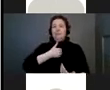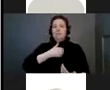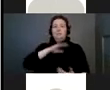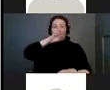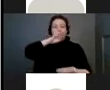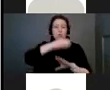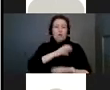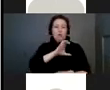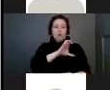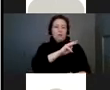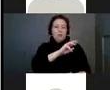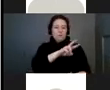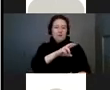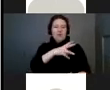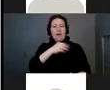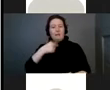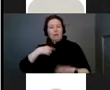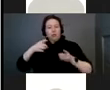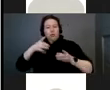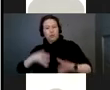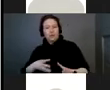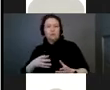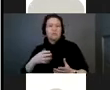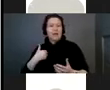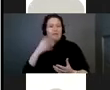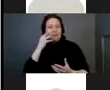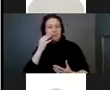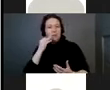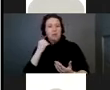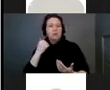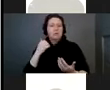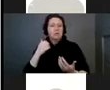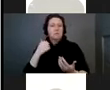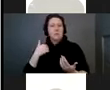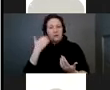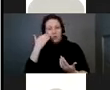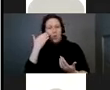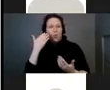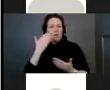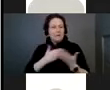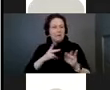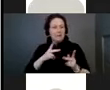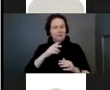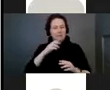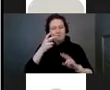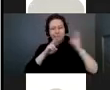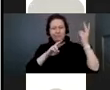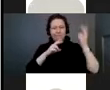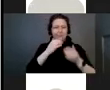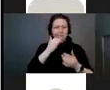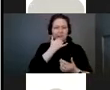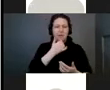Foundation, and then talk a little bit about working with children with CMV as well.